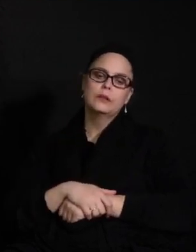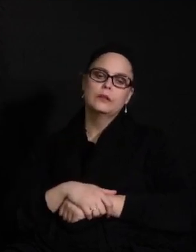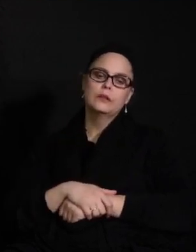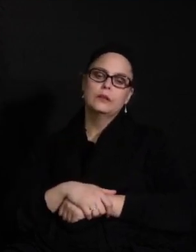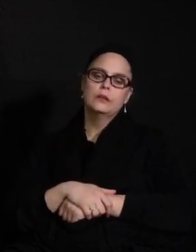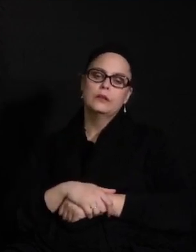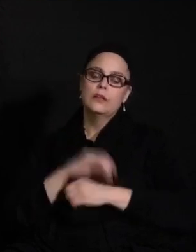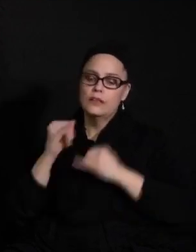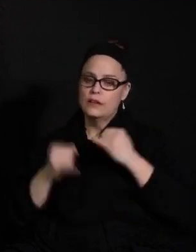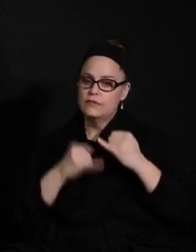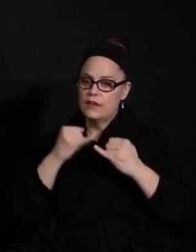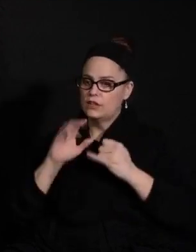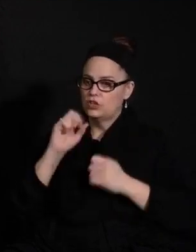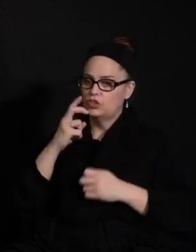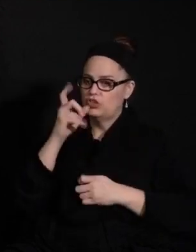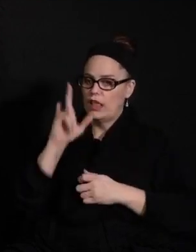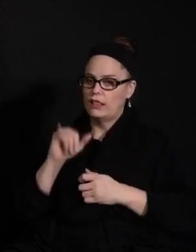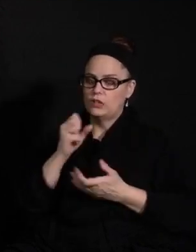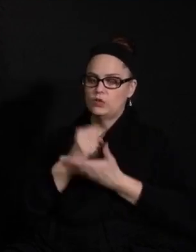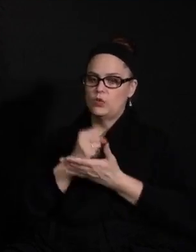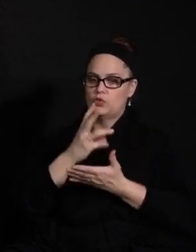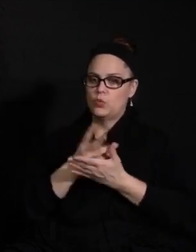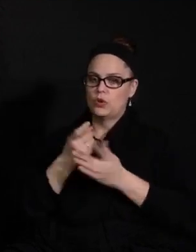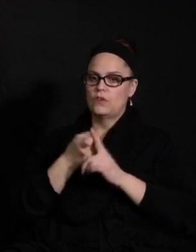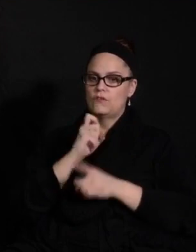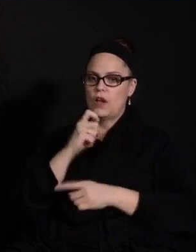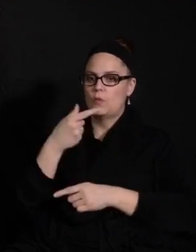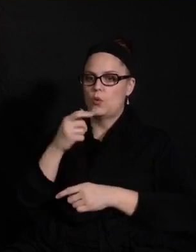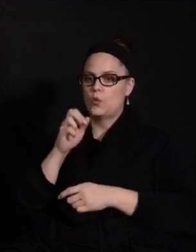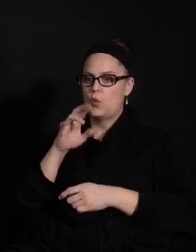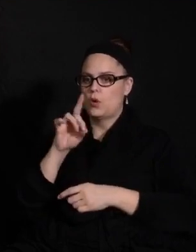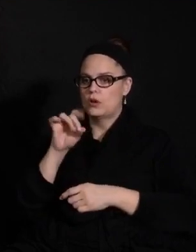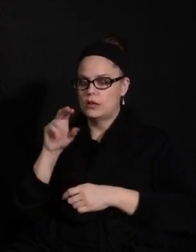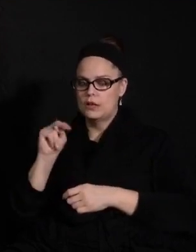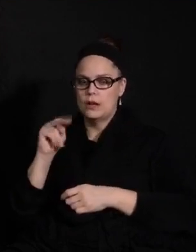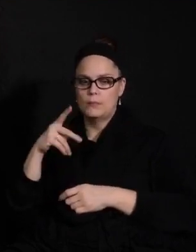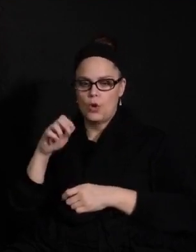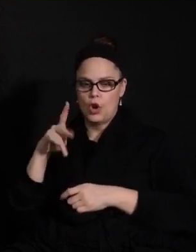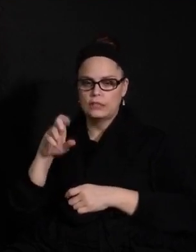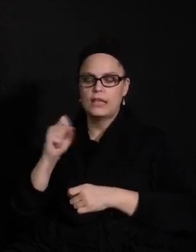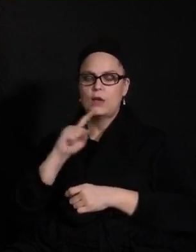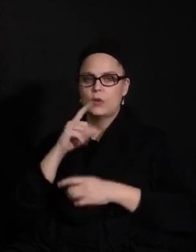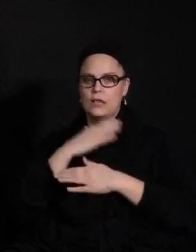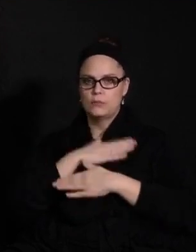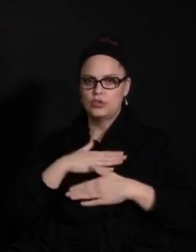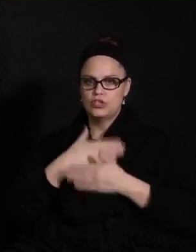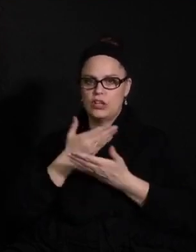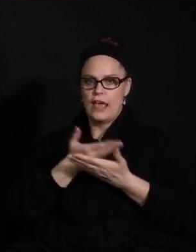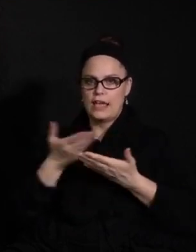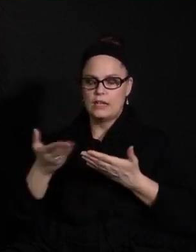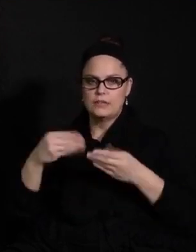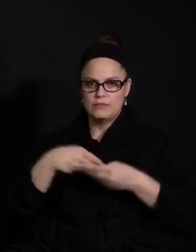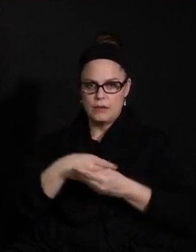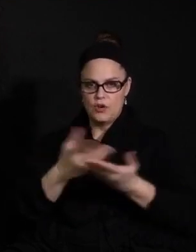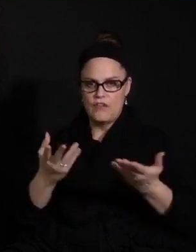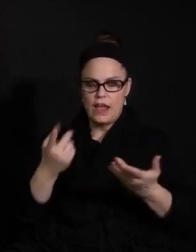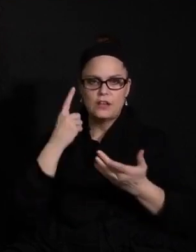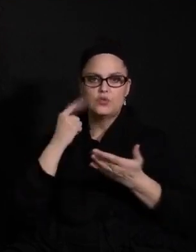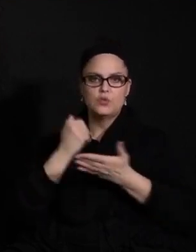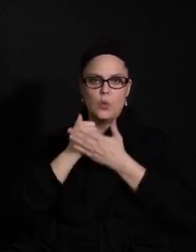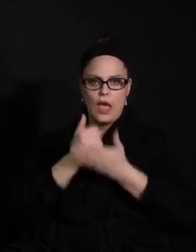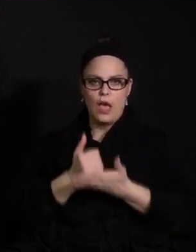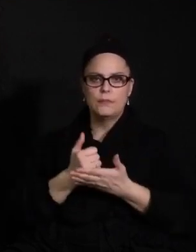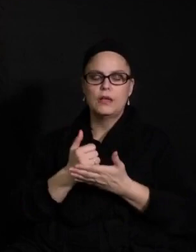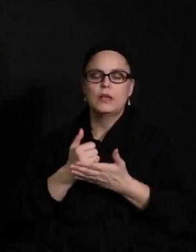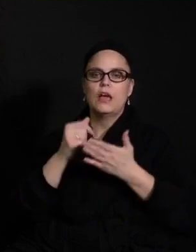The final question is from Shelly Fountain, social worker at Gordon Parks. I appreciate the items that have been provided to help our students, families and